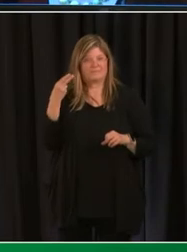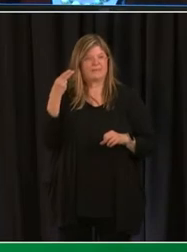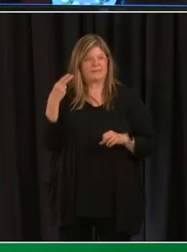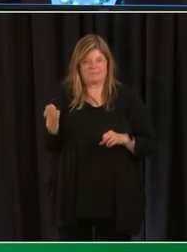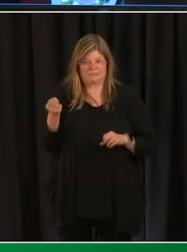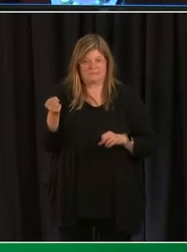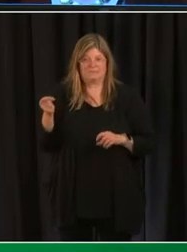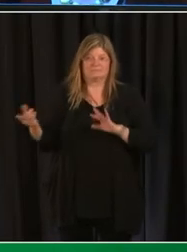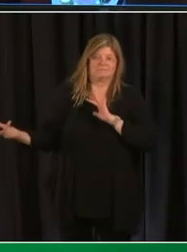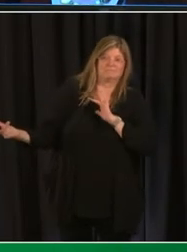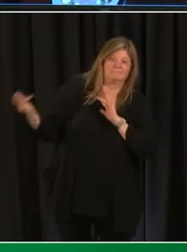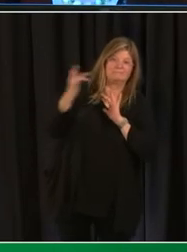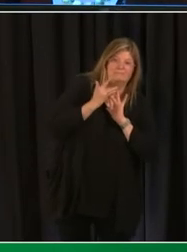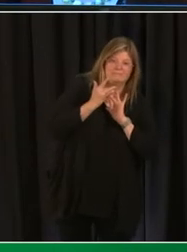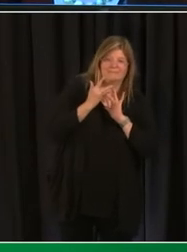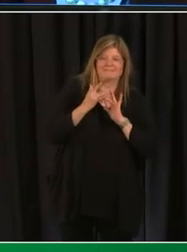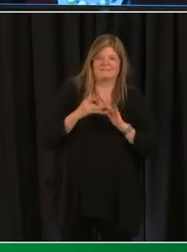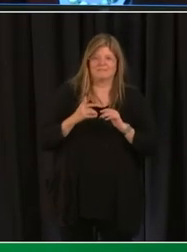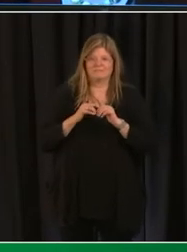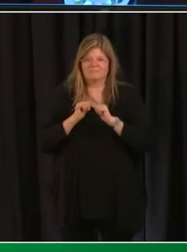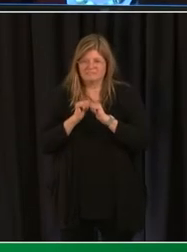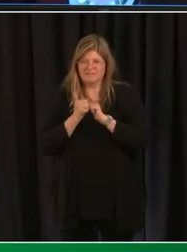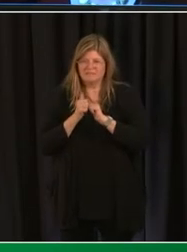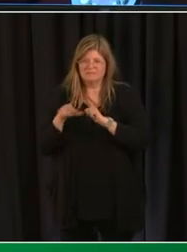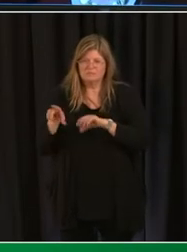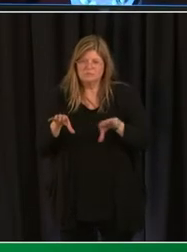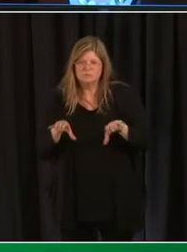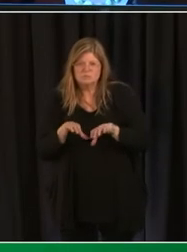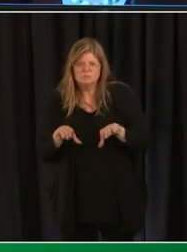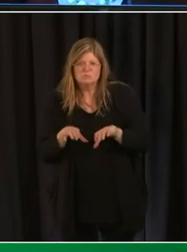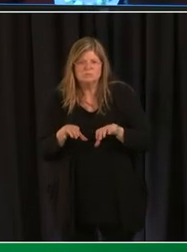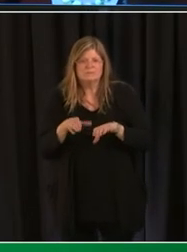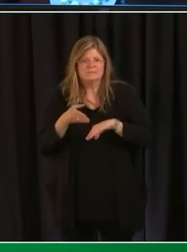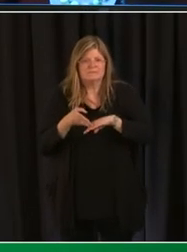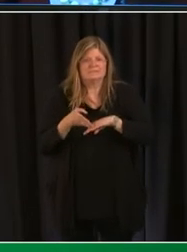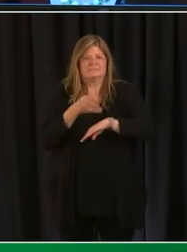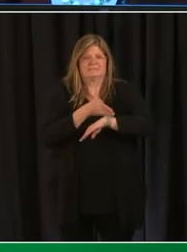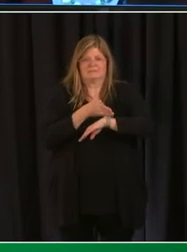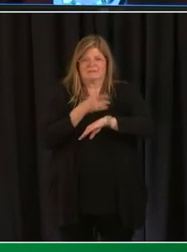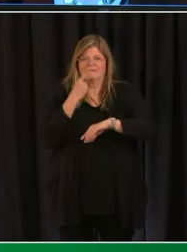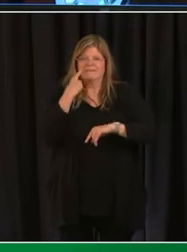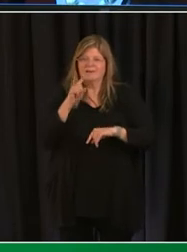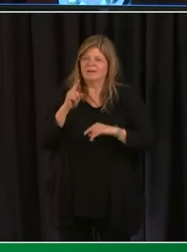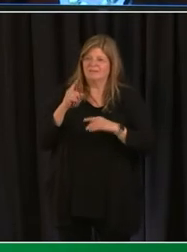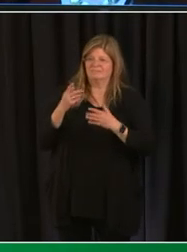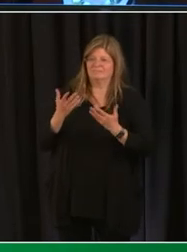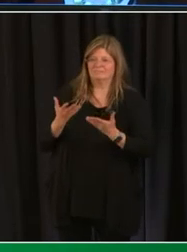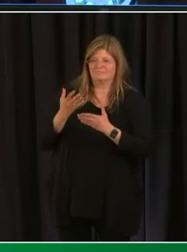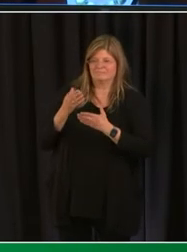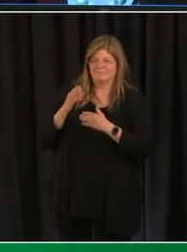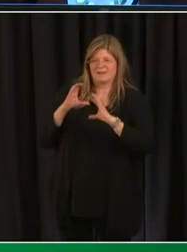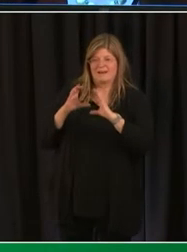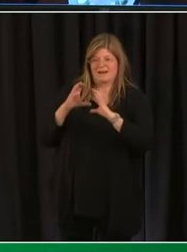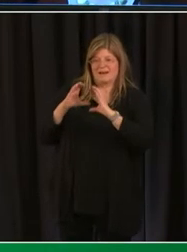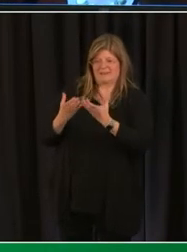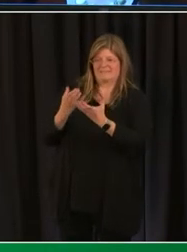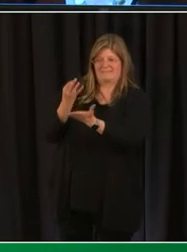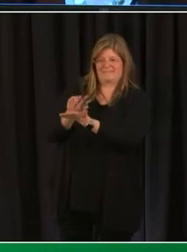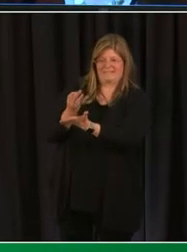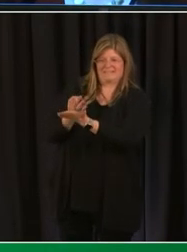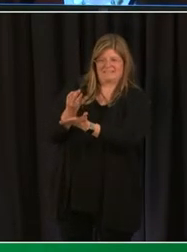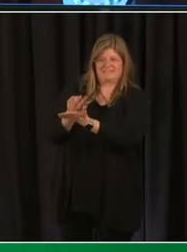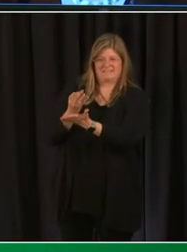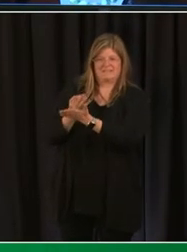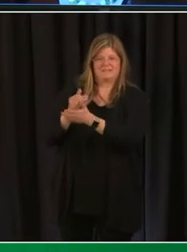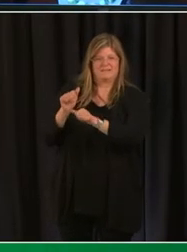in a new DCPS math course it's called financial algebra and it teaches algebra through real-world challenges related